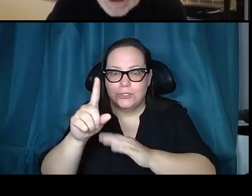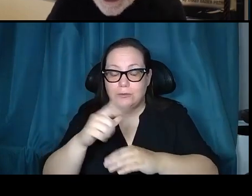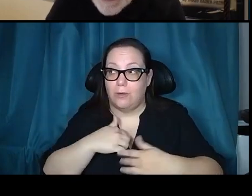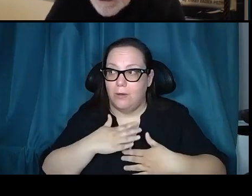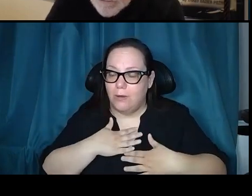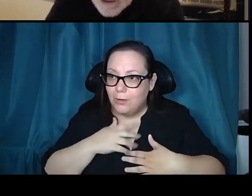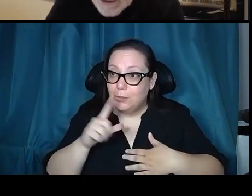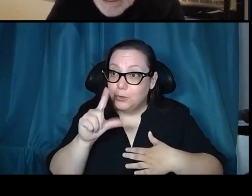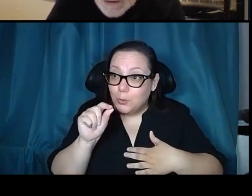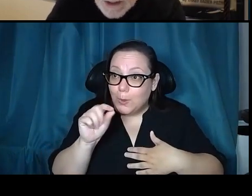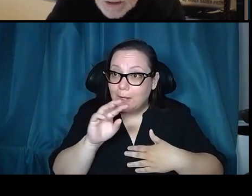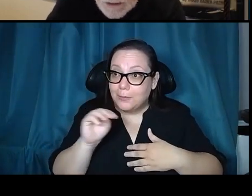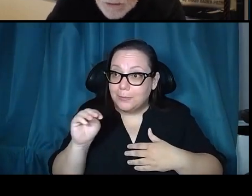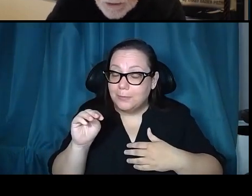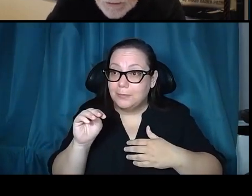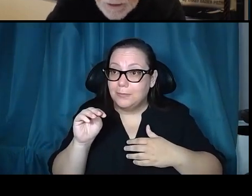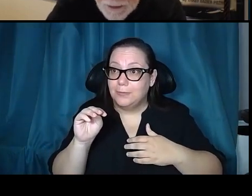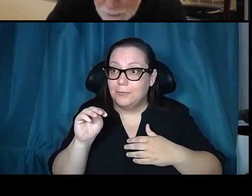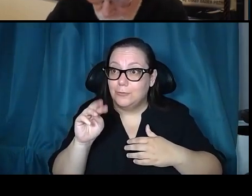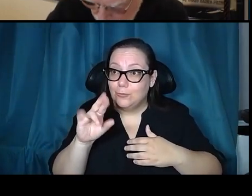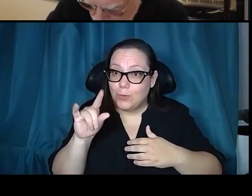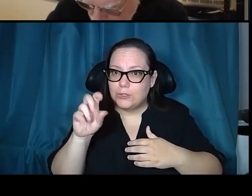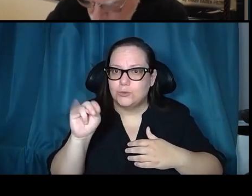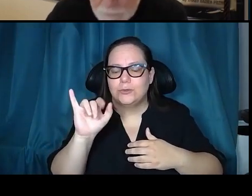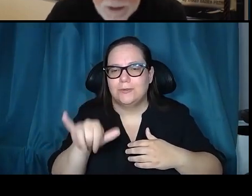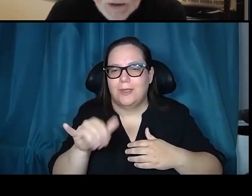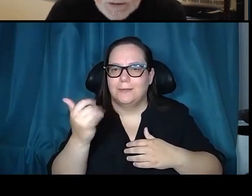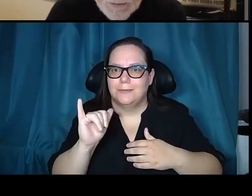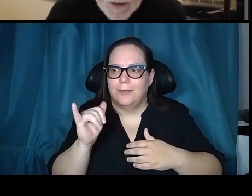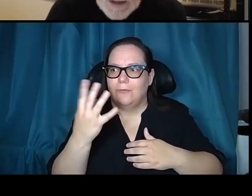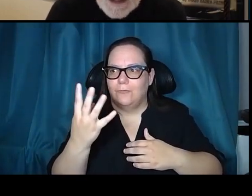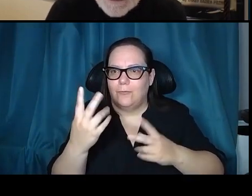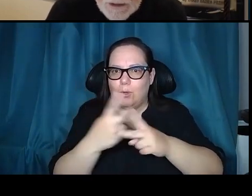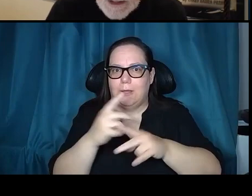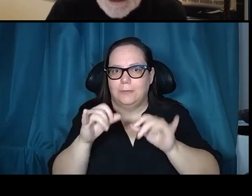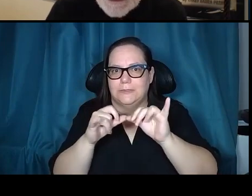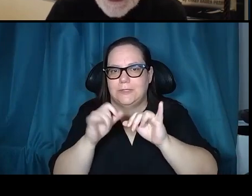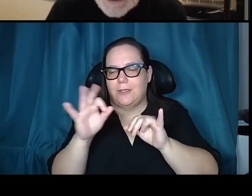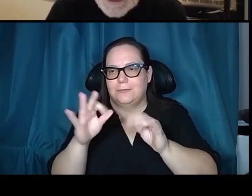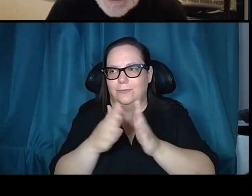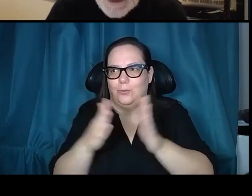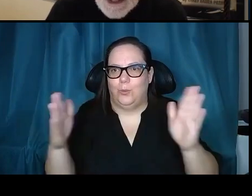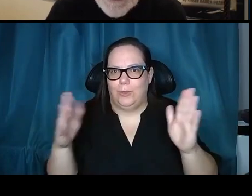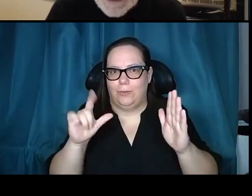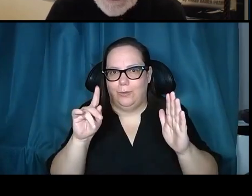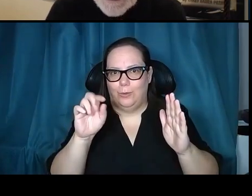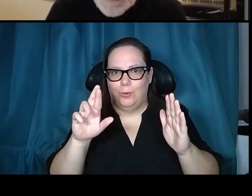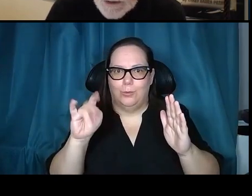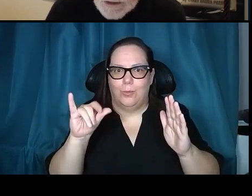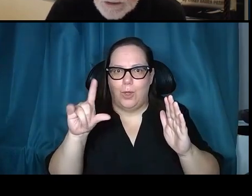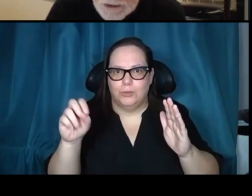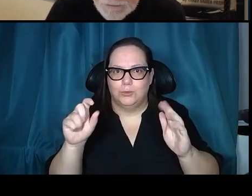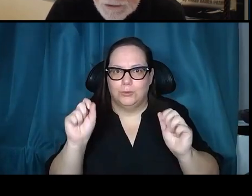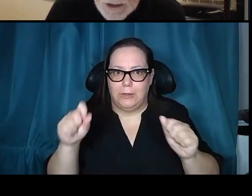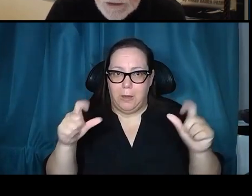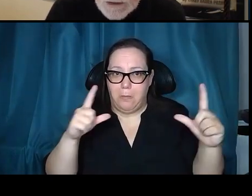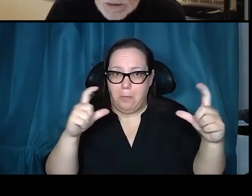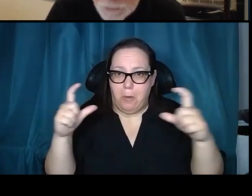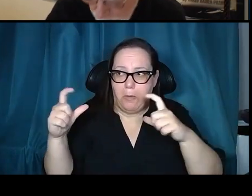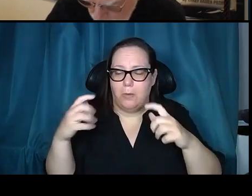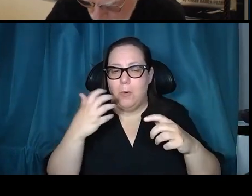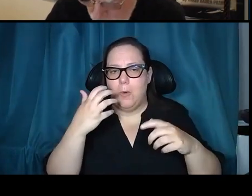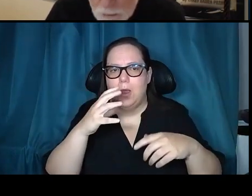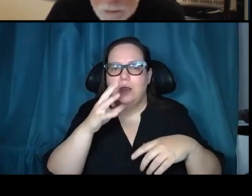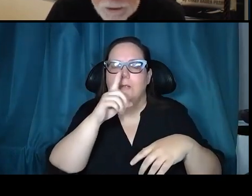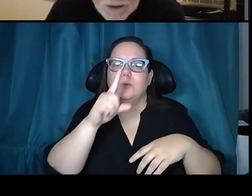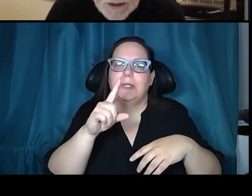resolution. That's like about four times the size of the width of the lunar module. Nonetheless, the engineers were confident. They wanted to achieve the science